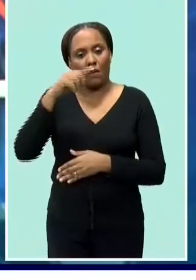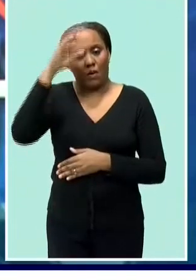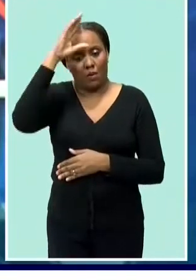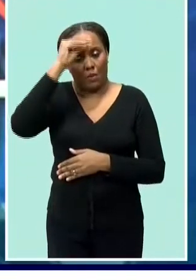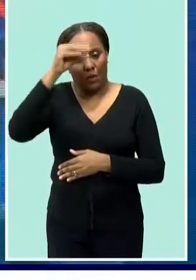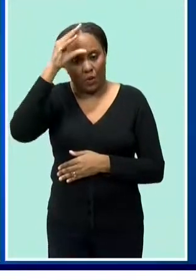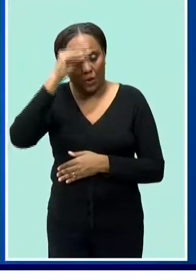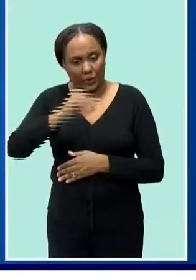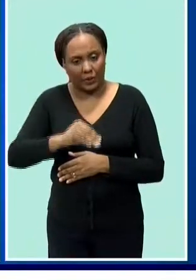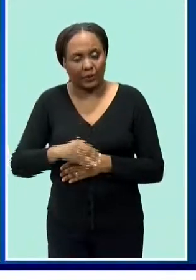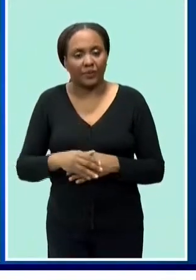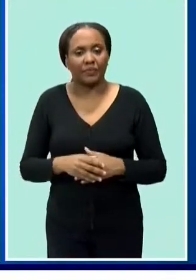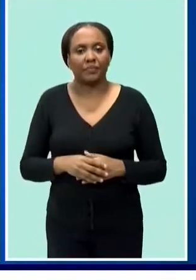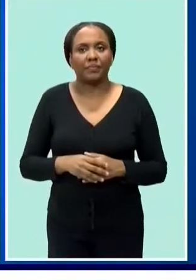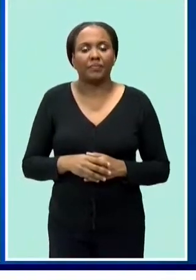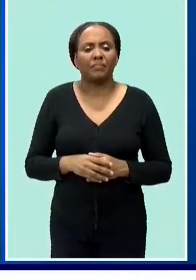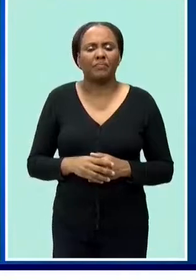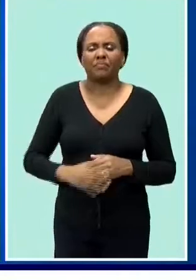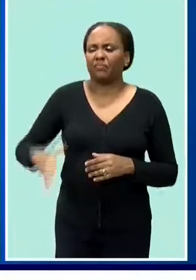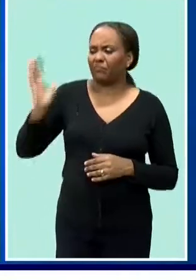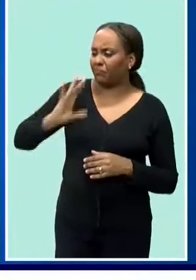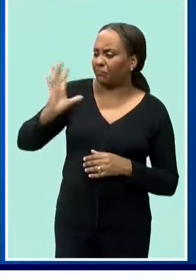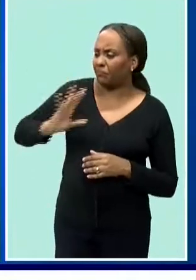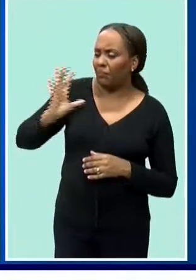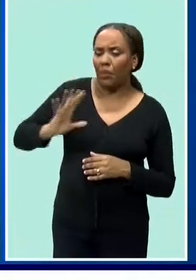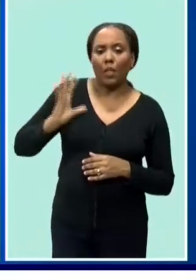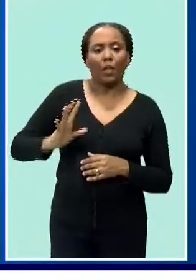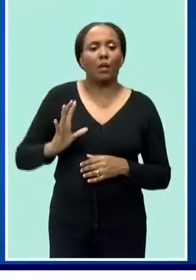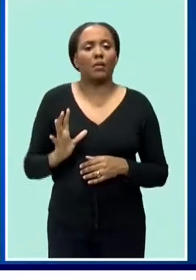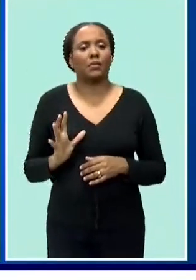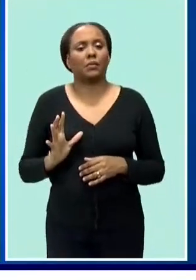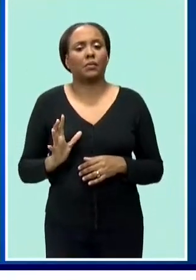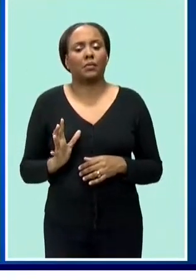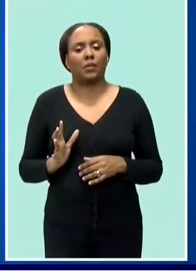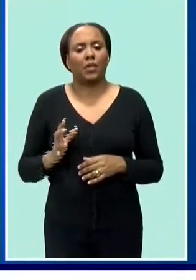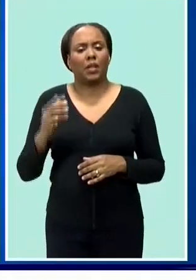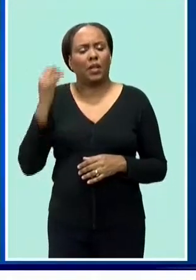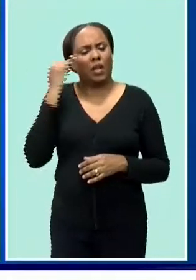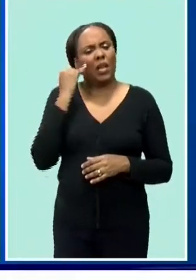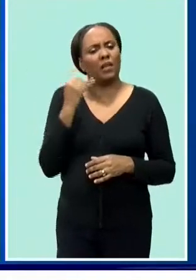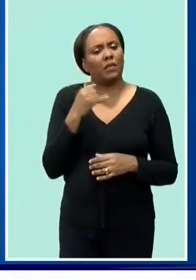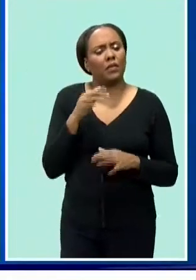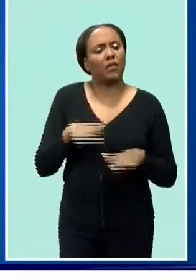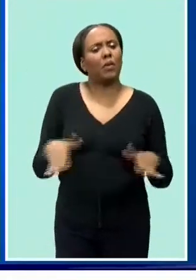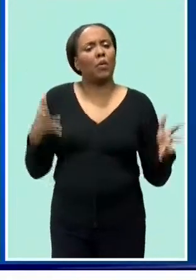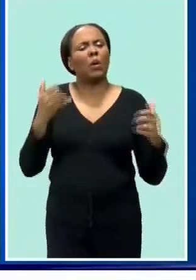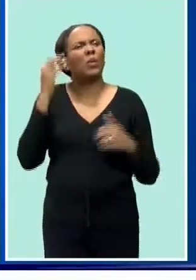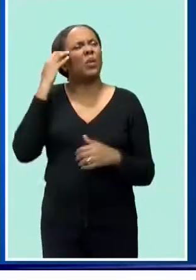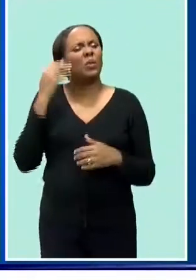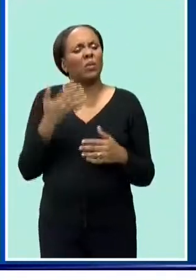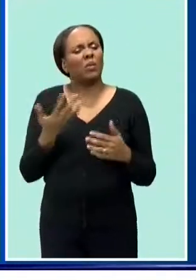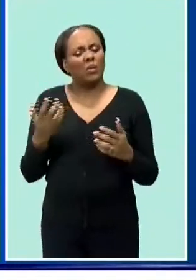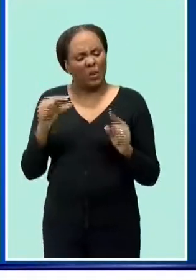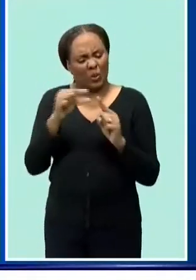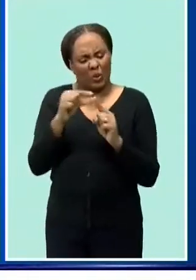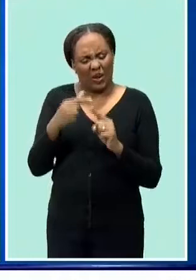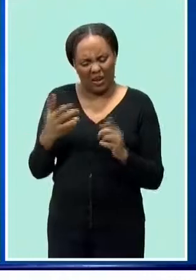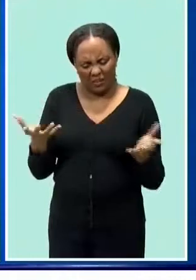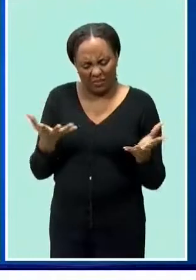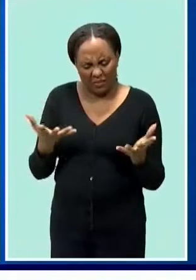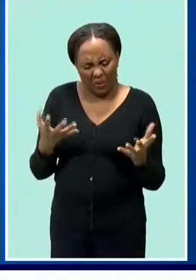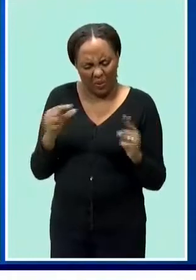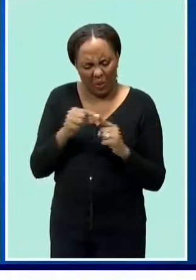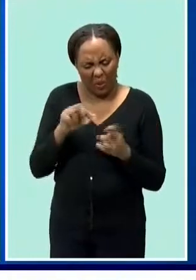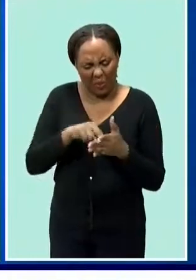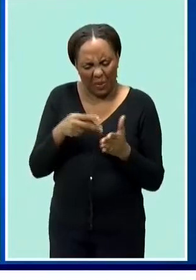gone are the days when a child doing research would reach for a dictionary or an encyclopedia these